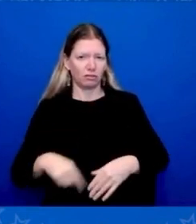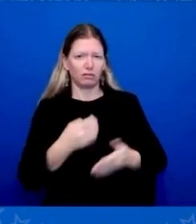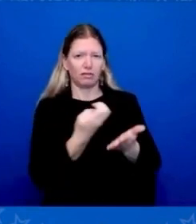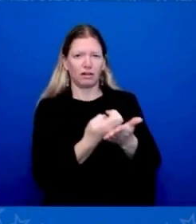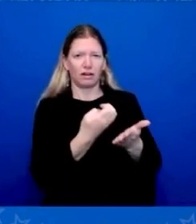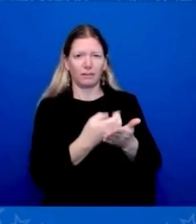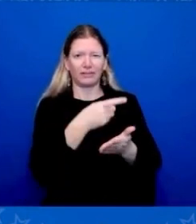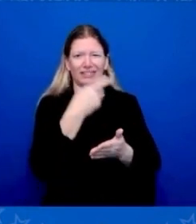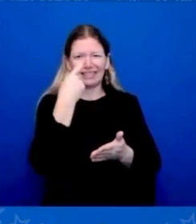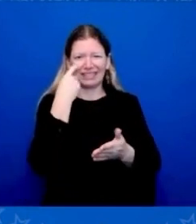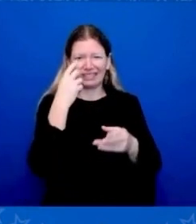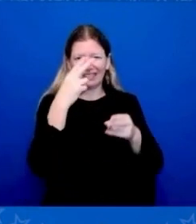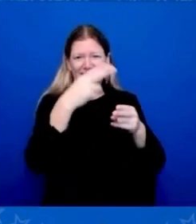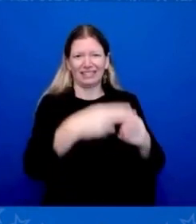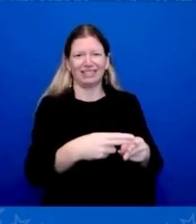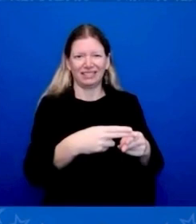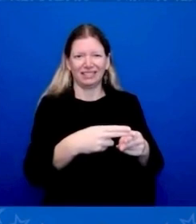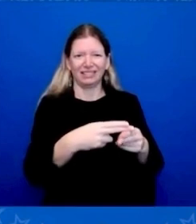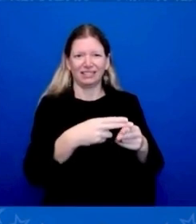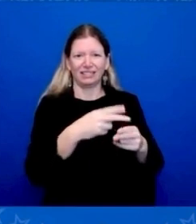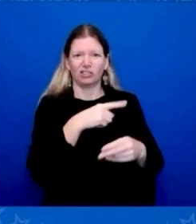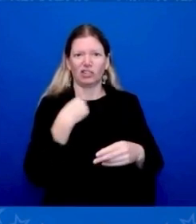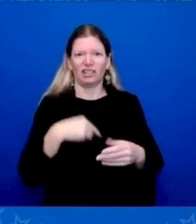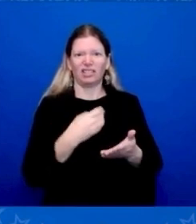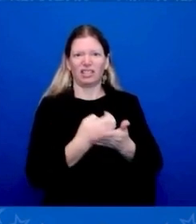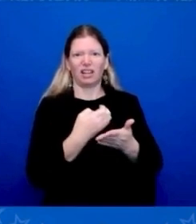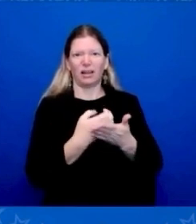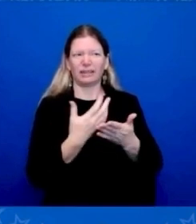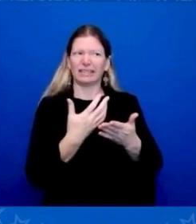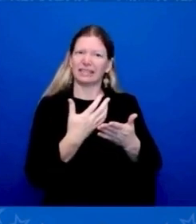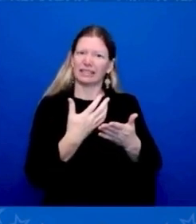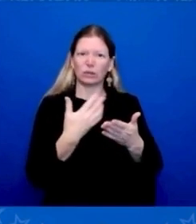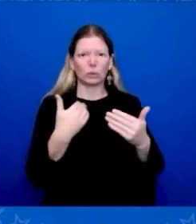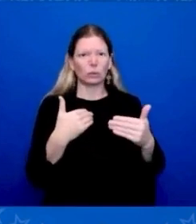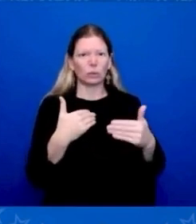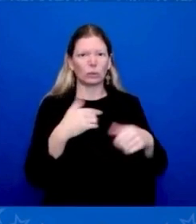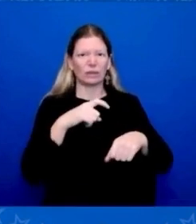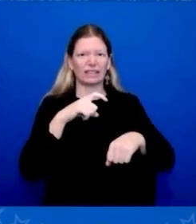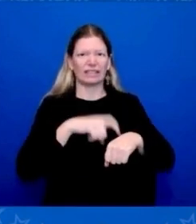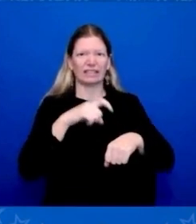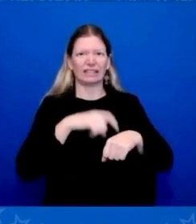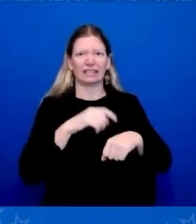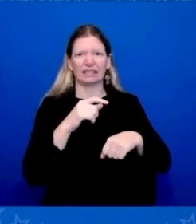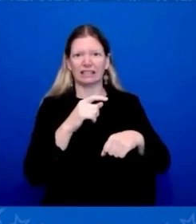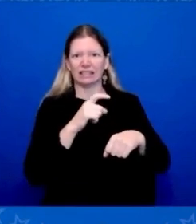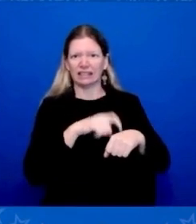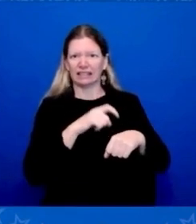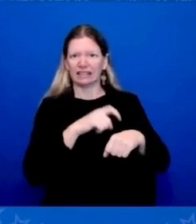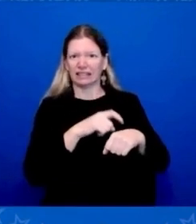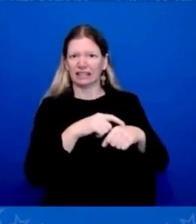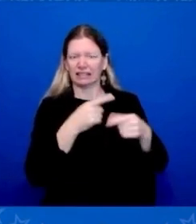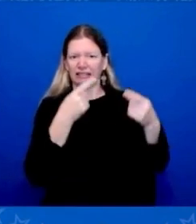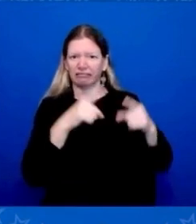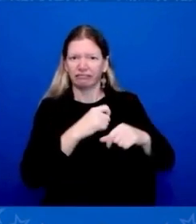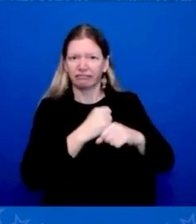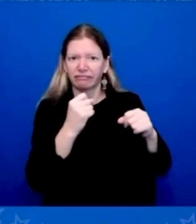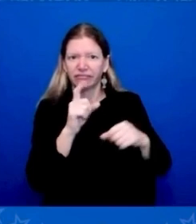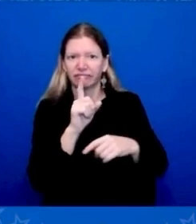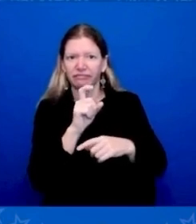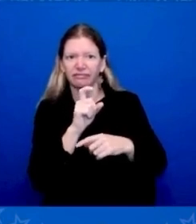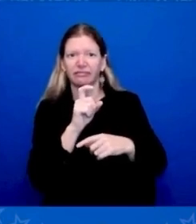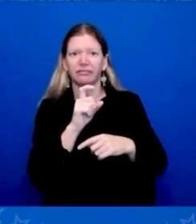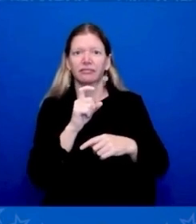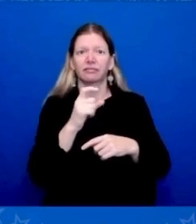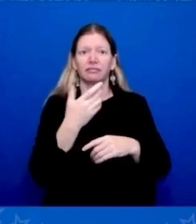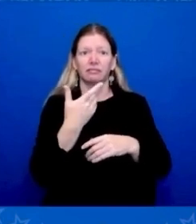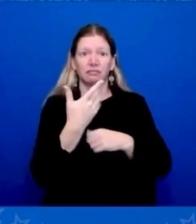Do you believe the country's slowdown could risk destabilizing the global economy or causing China to be more aggressive dispensively? Say